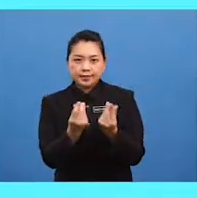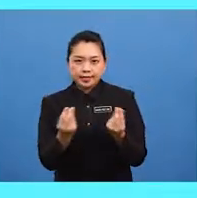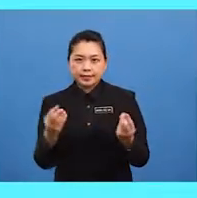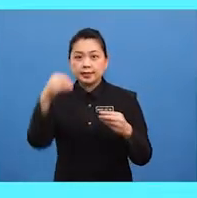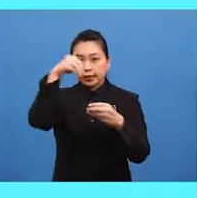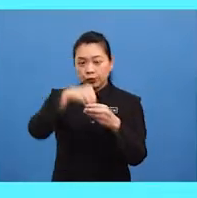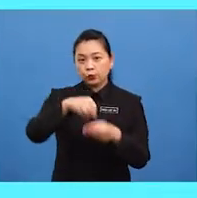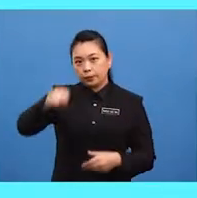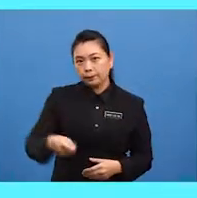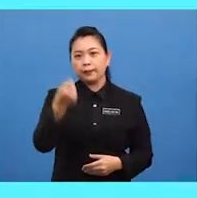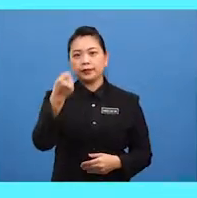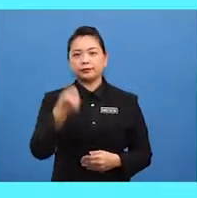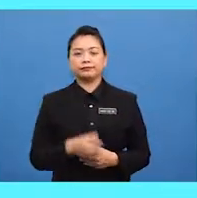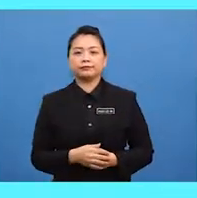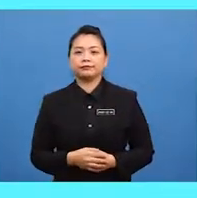pail